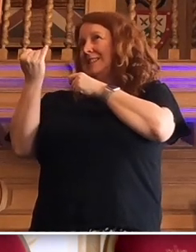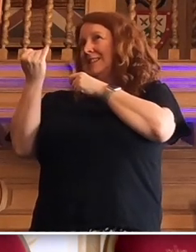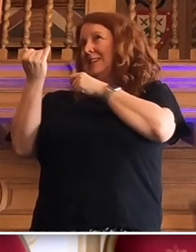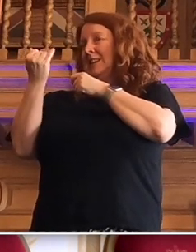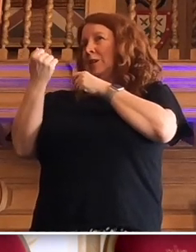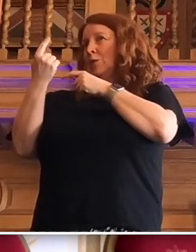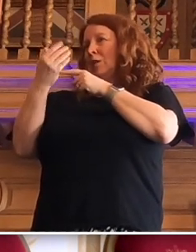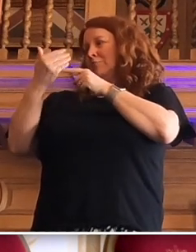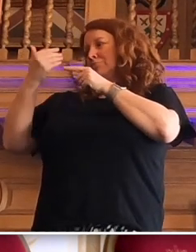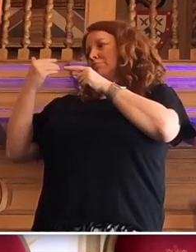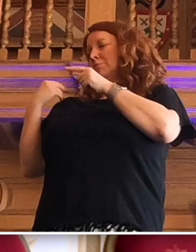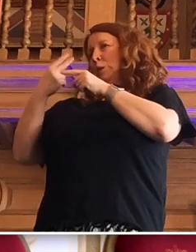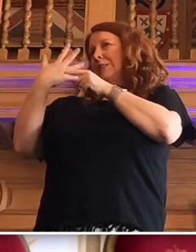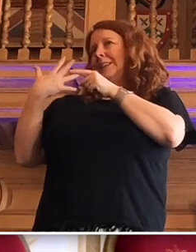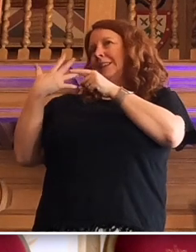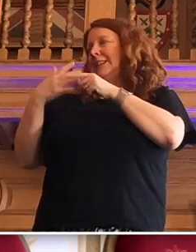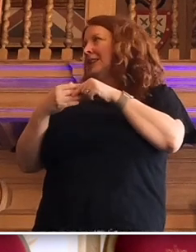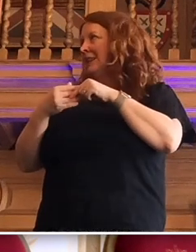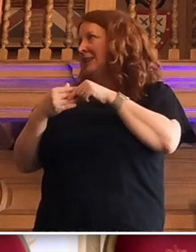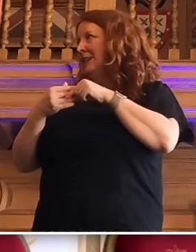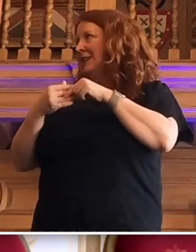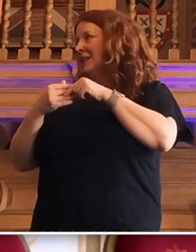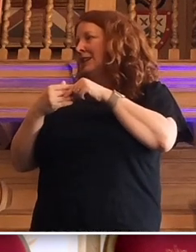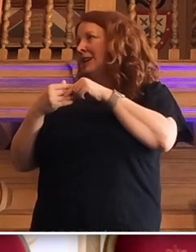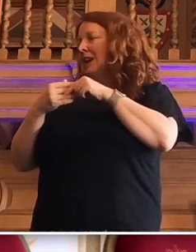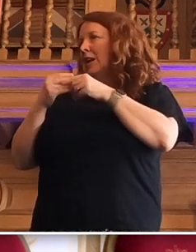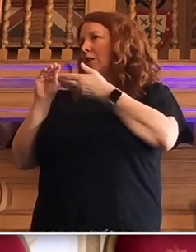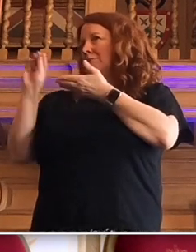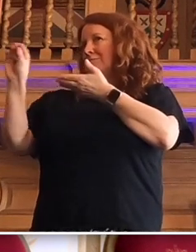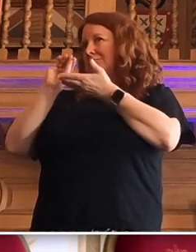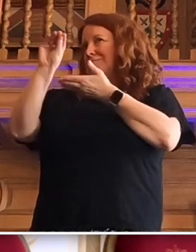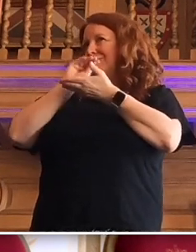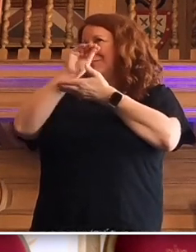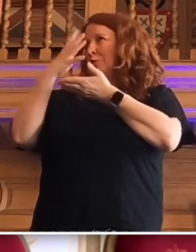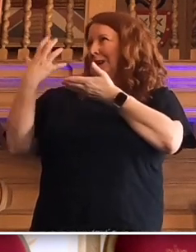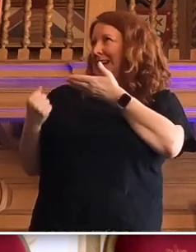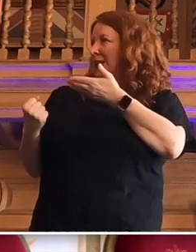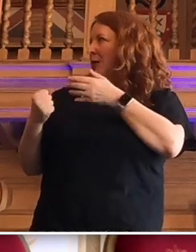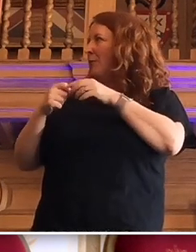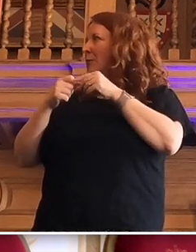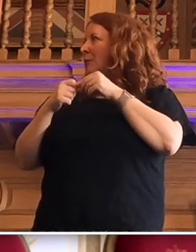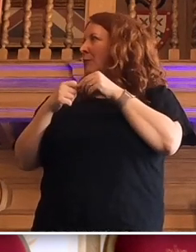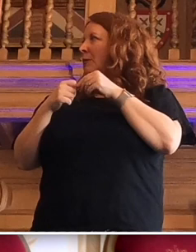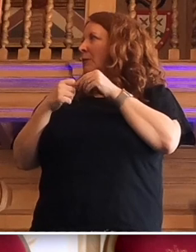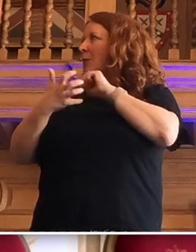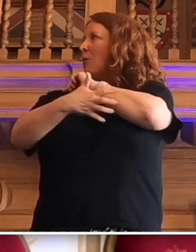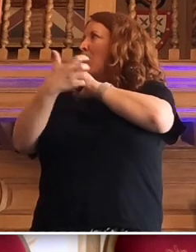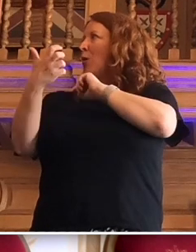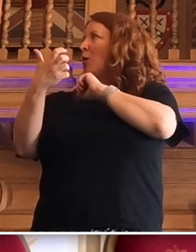we're the twenty-fifth. And when you look at the distribution of income, the poor